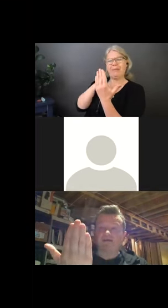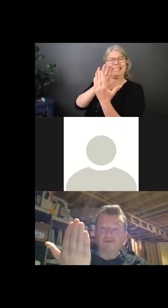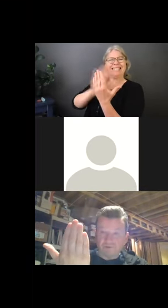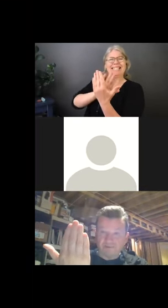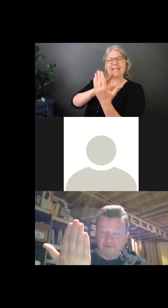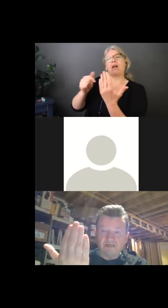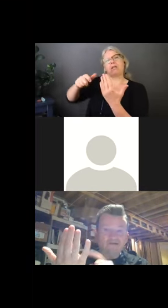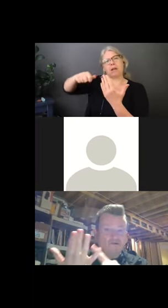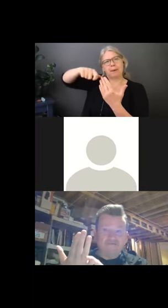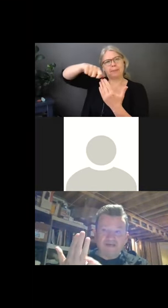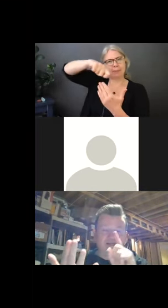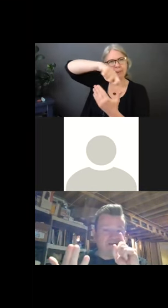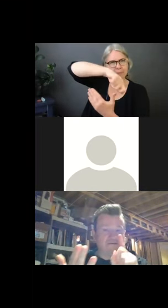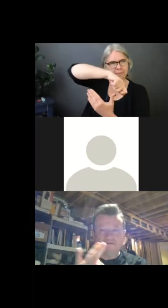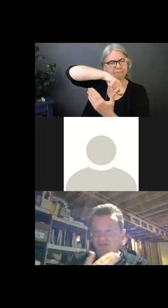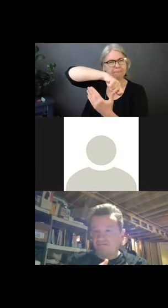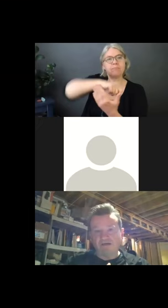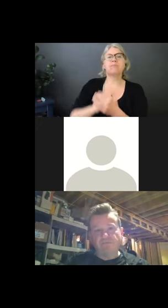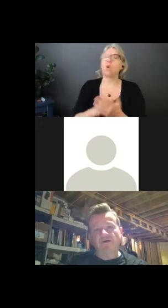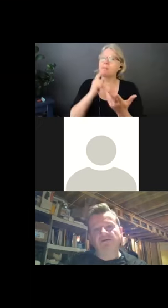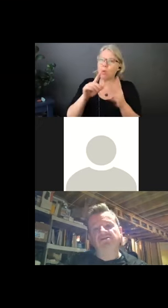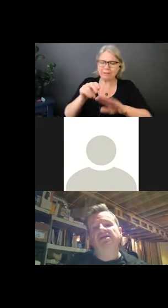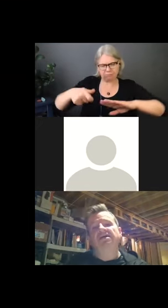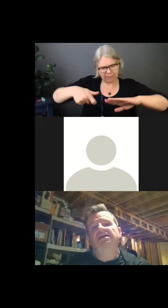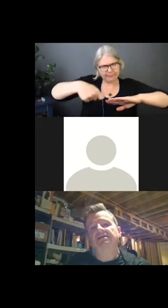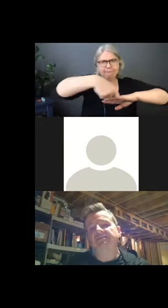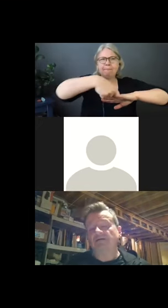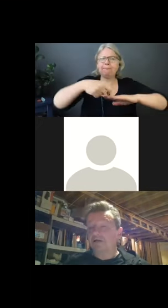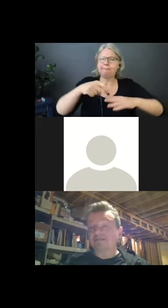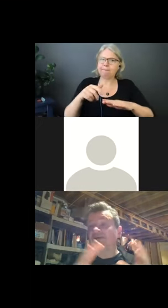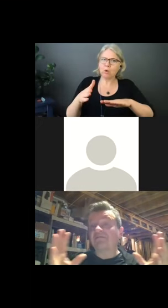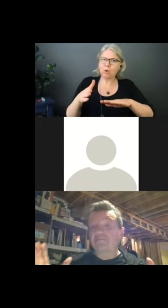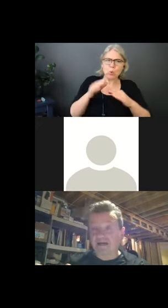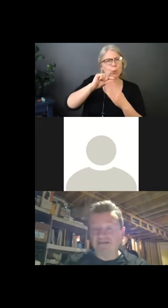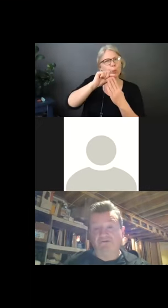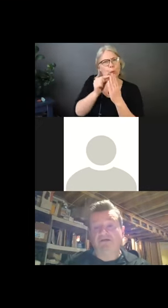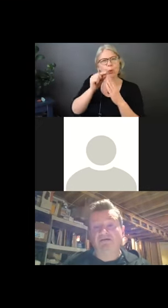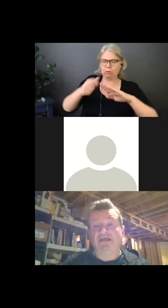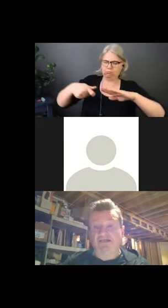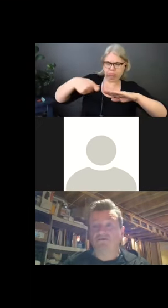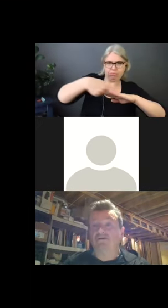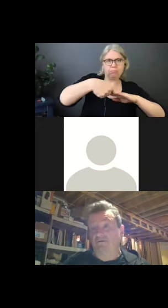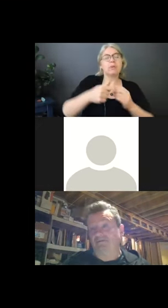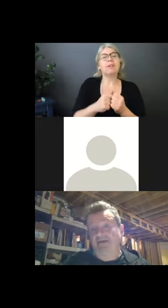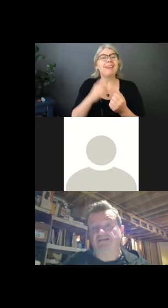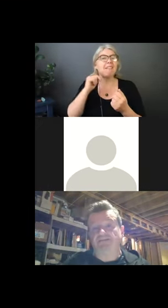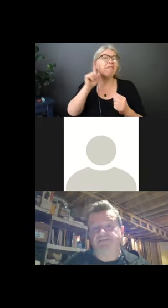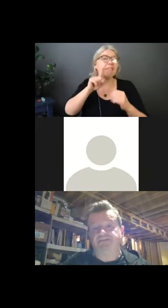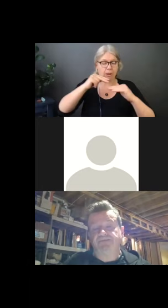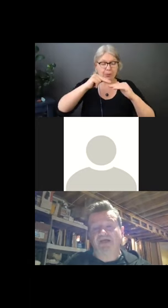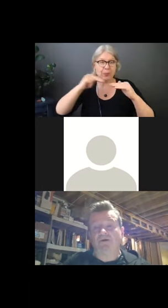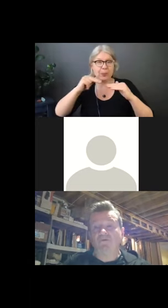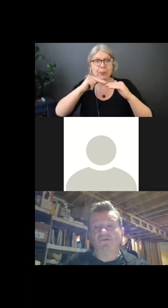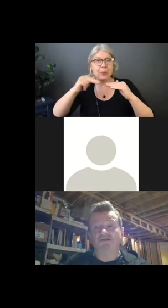to keep your nails short. No fake nails, no chip nail polish. Lots of other bacteria like to grow in those spaces.